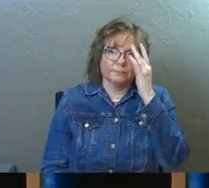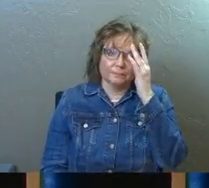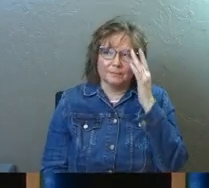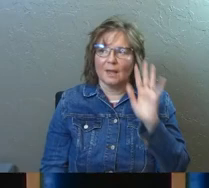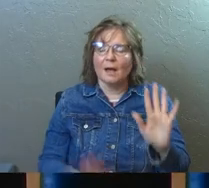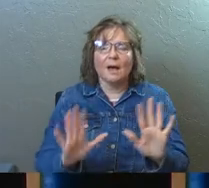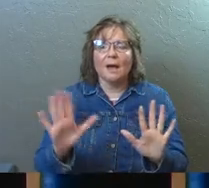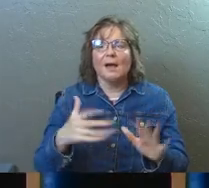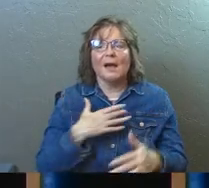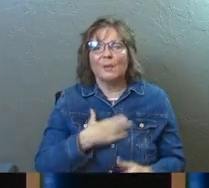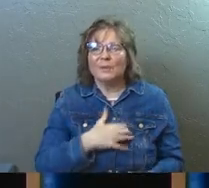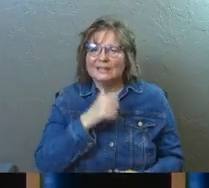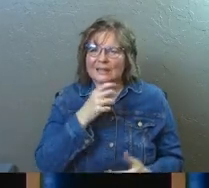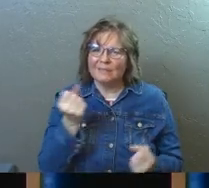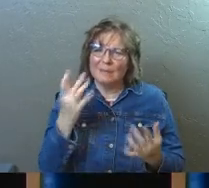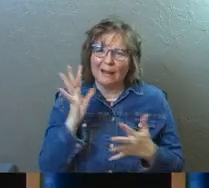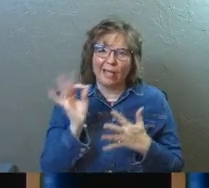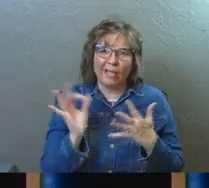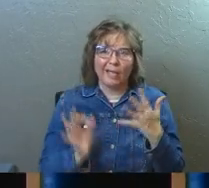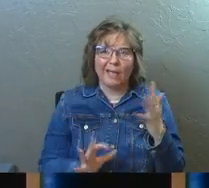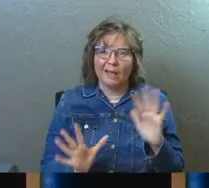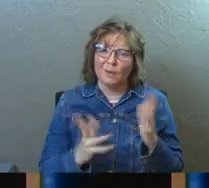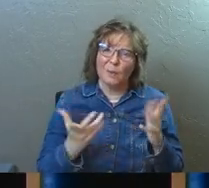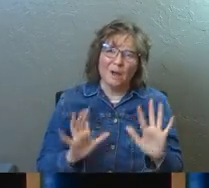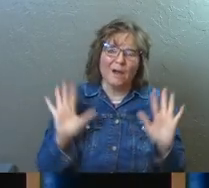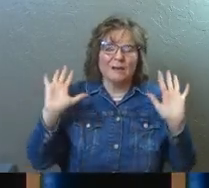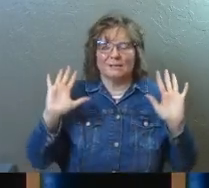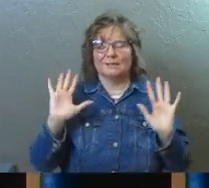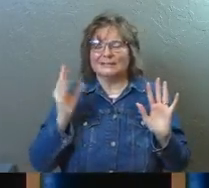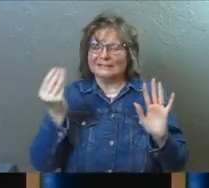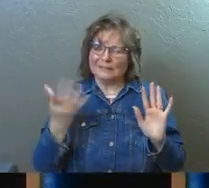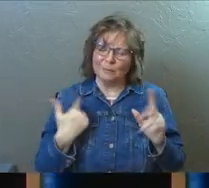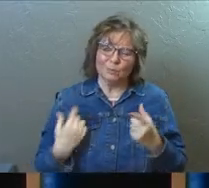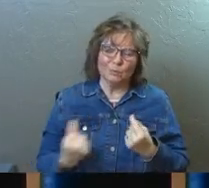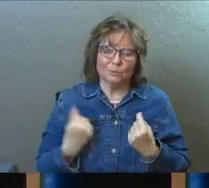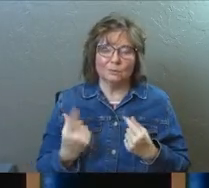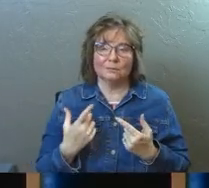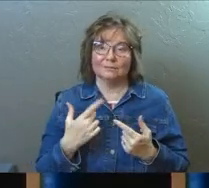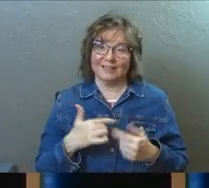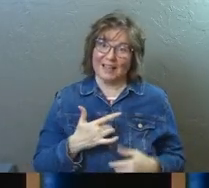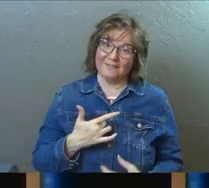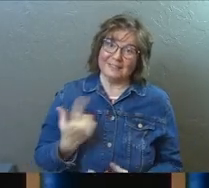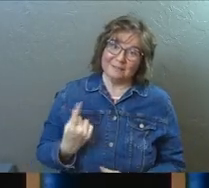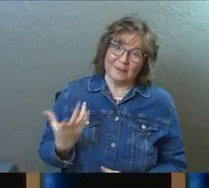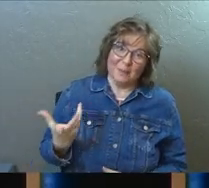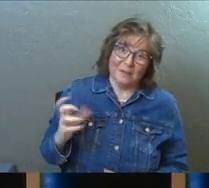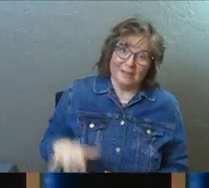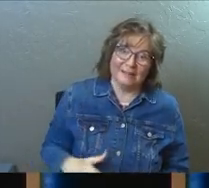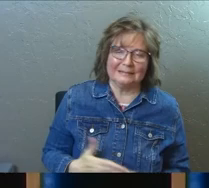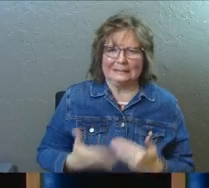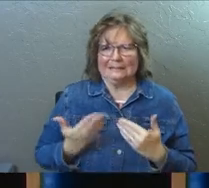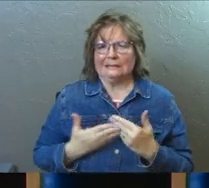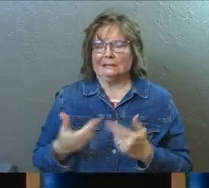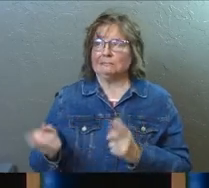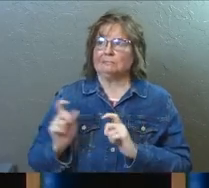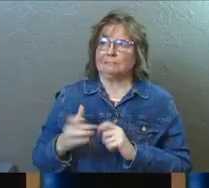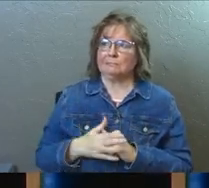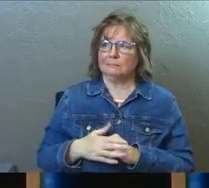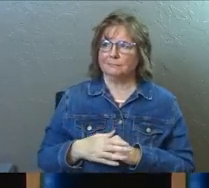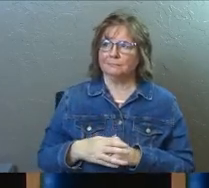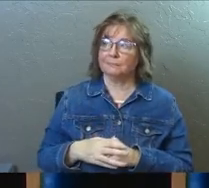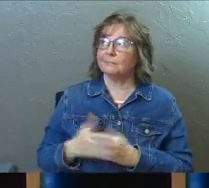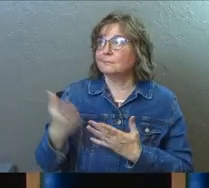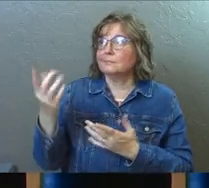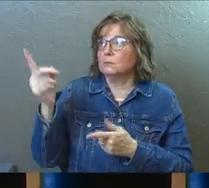Some of you are like, I wish I didn't have so many choices, right? That's how I feel sometimes. I wish I could just say carte